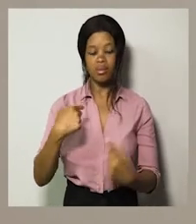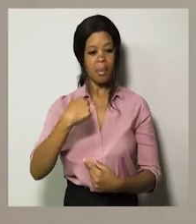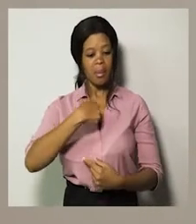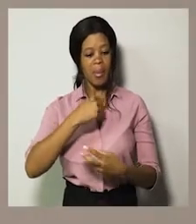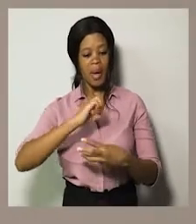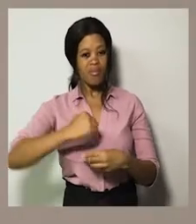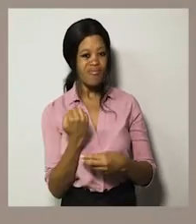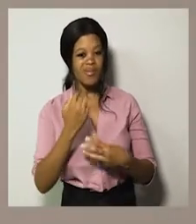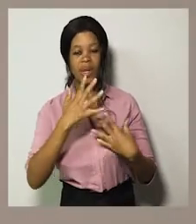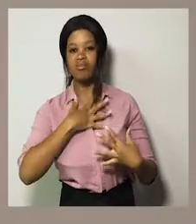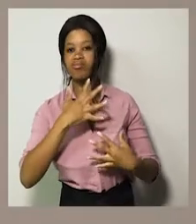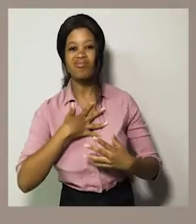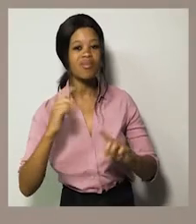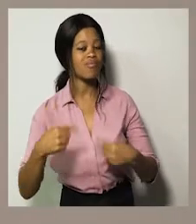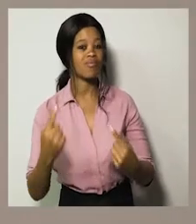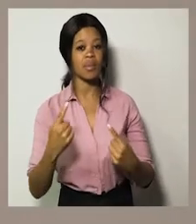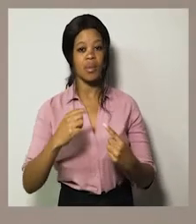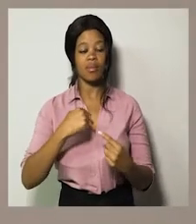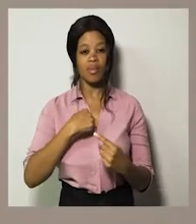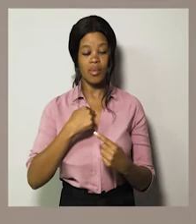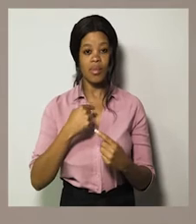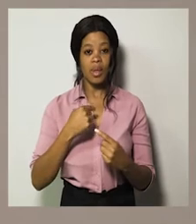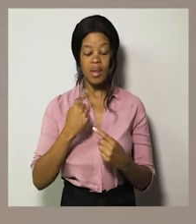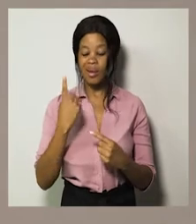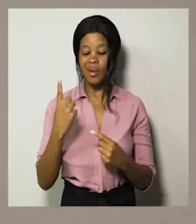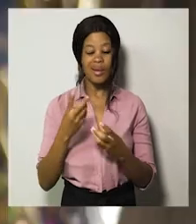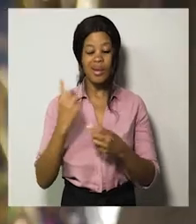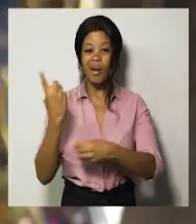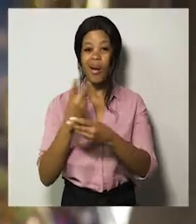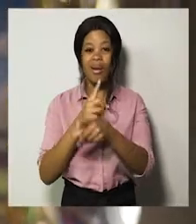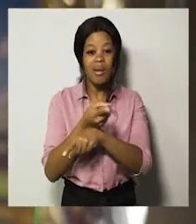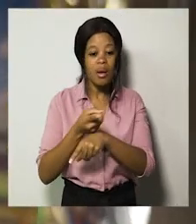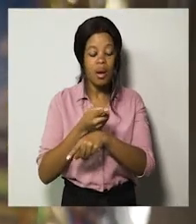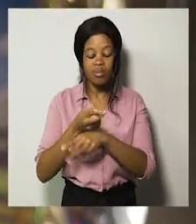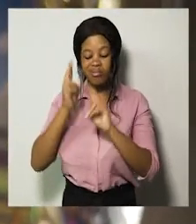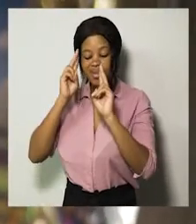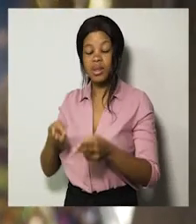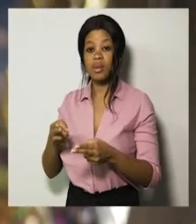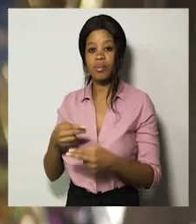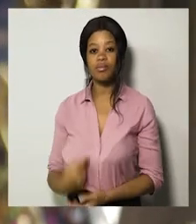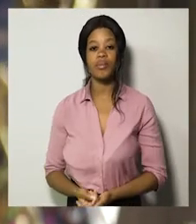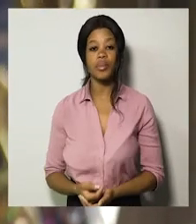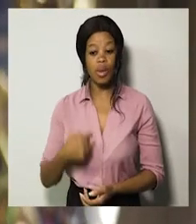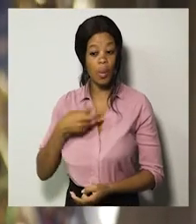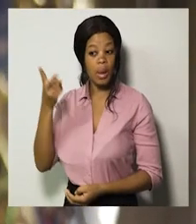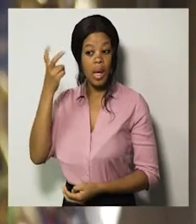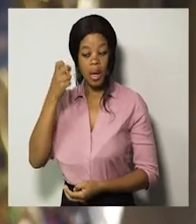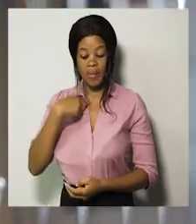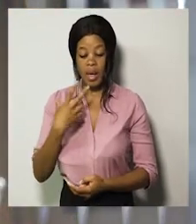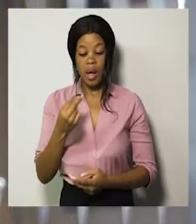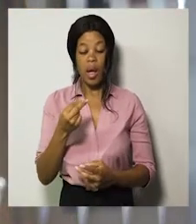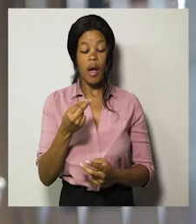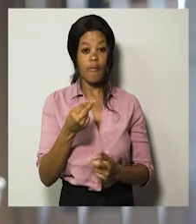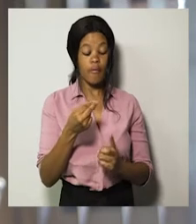my mother can't breathe and within a few minutes so even less than an hour they are just gone when I heard I had COVID-19